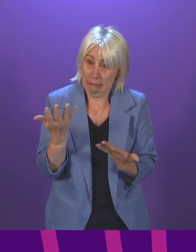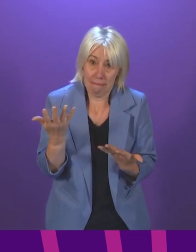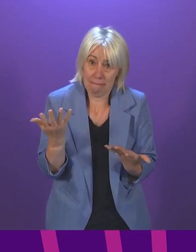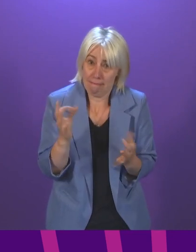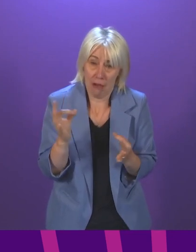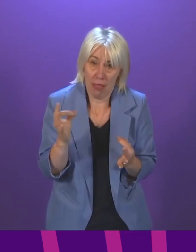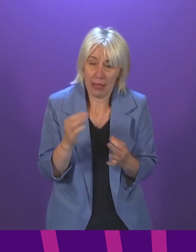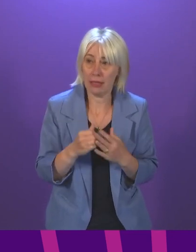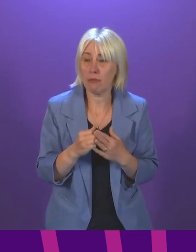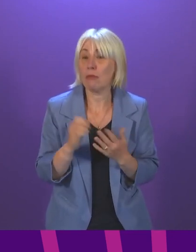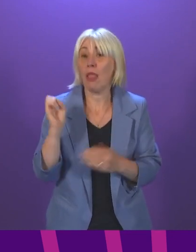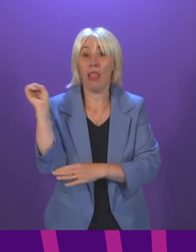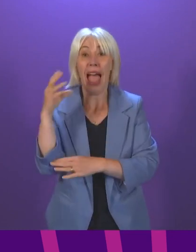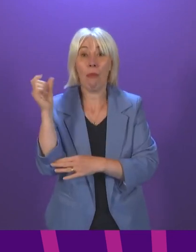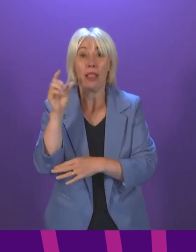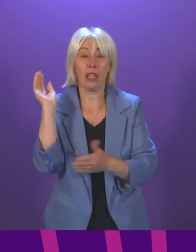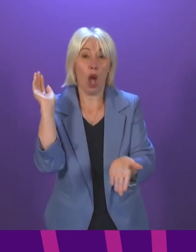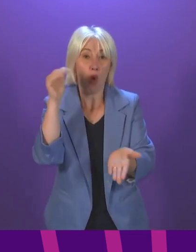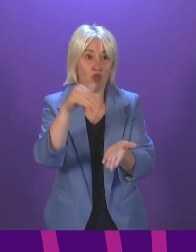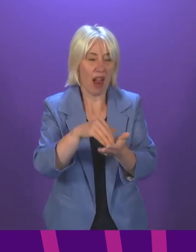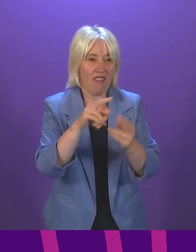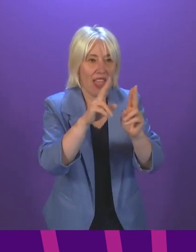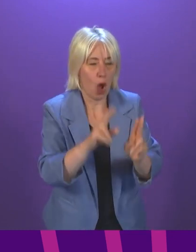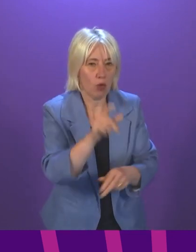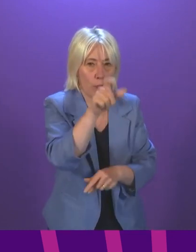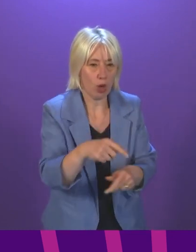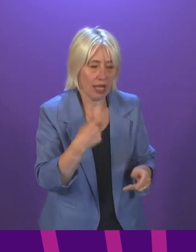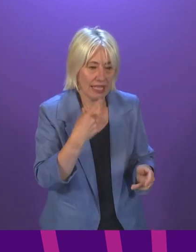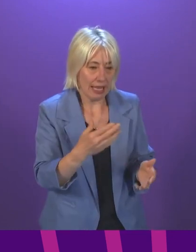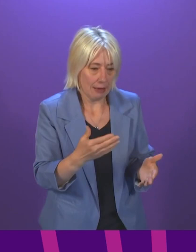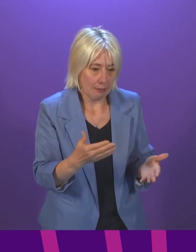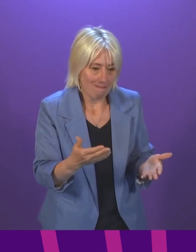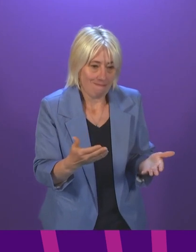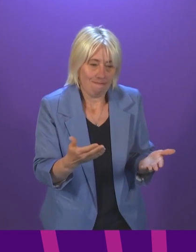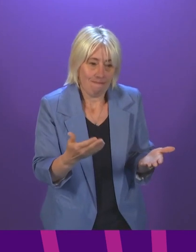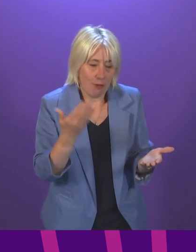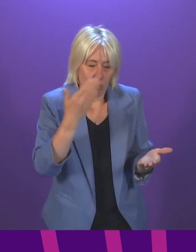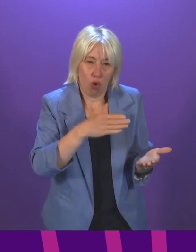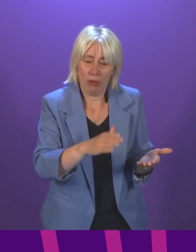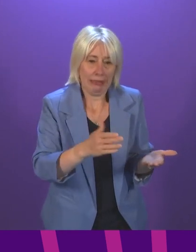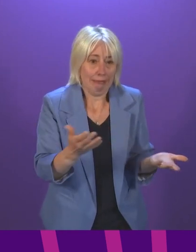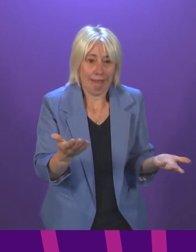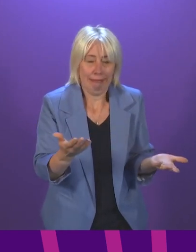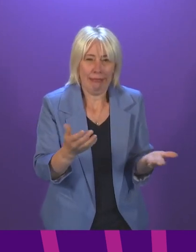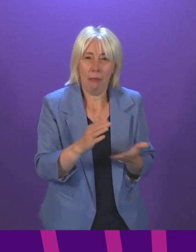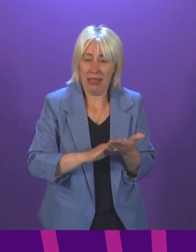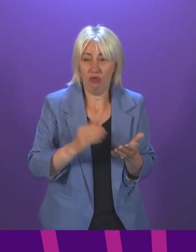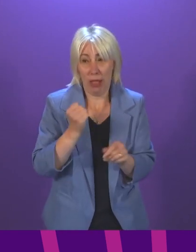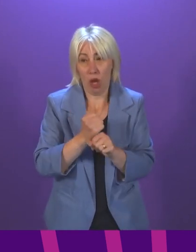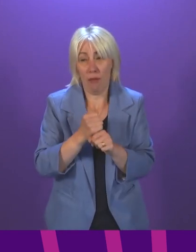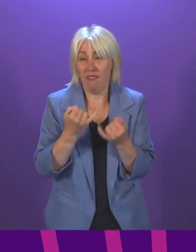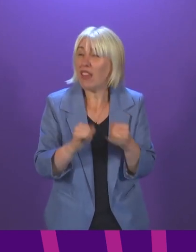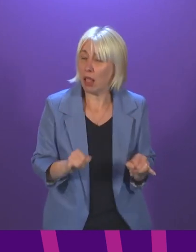ones having to turn up to homes to distressing scenes and expected to explain your government's failures. So let us listen to the staff.